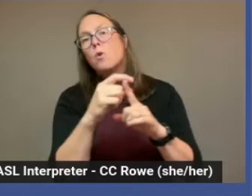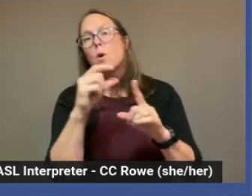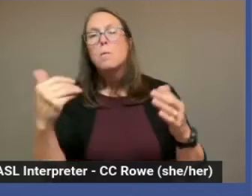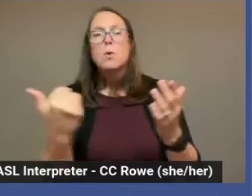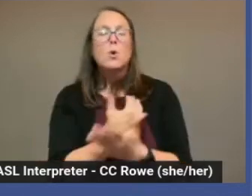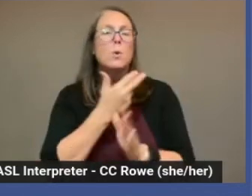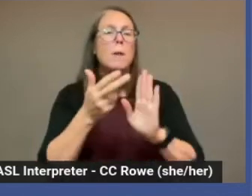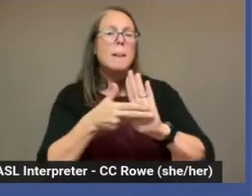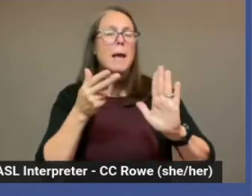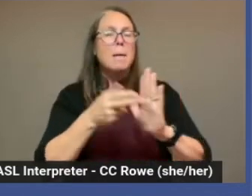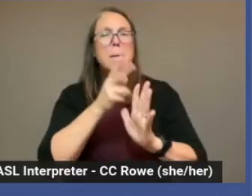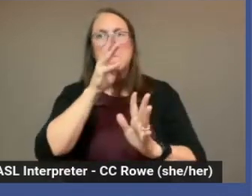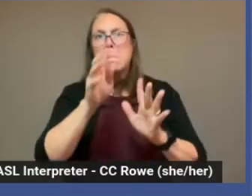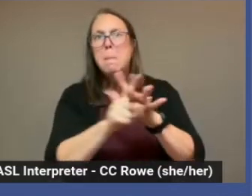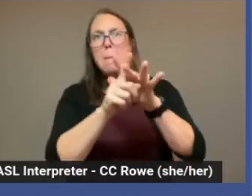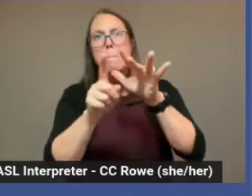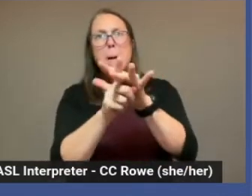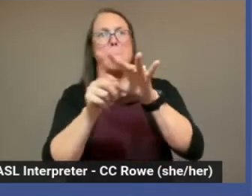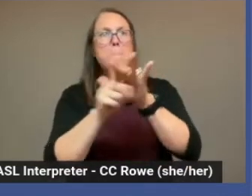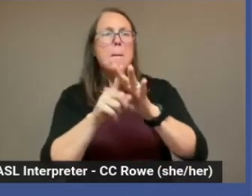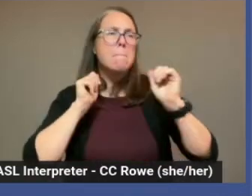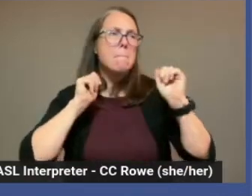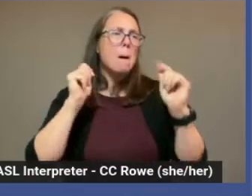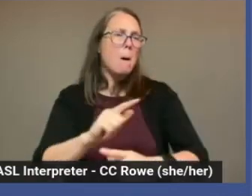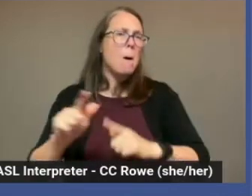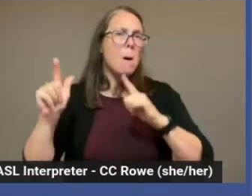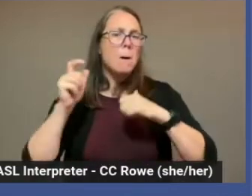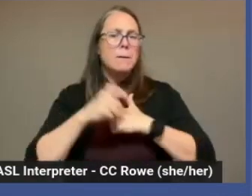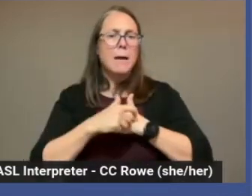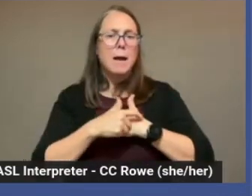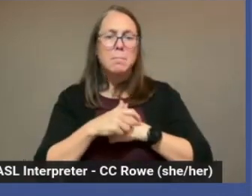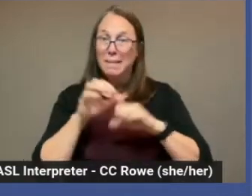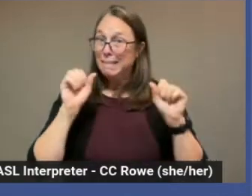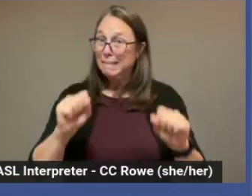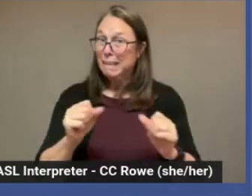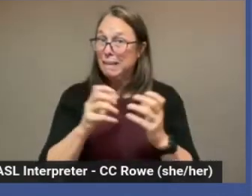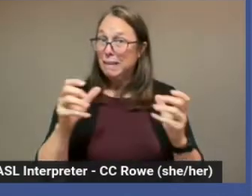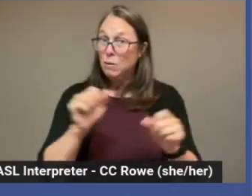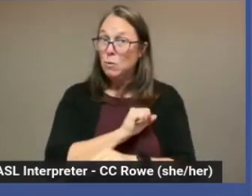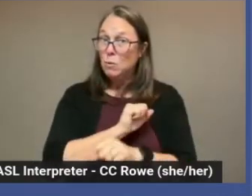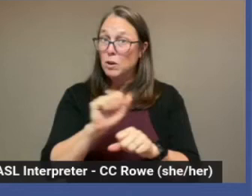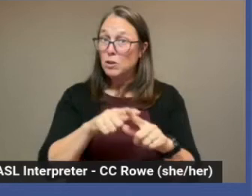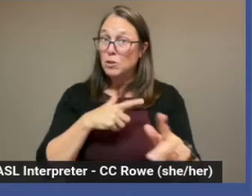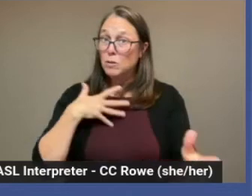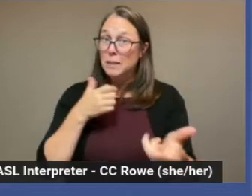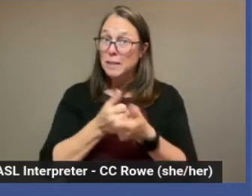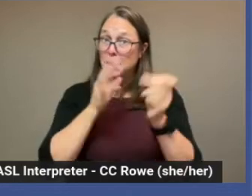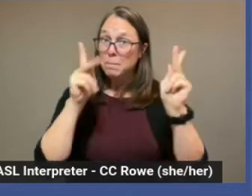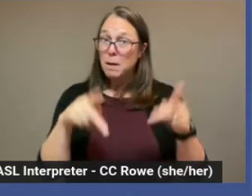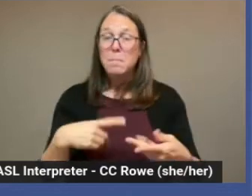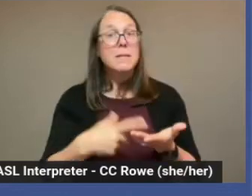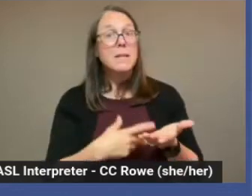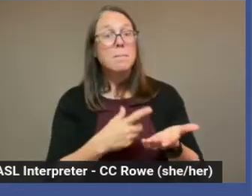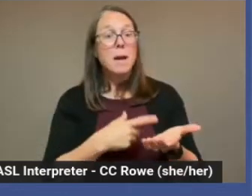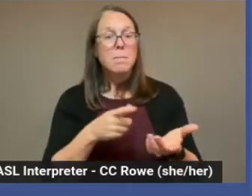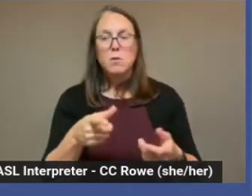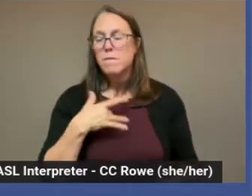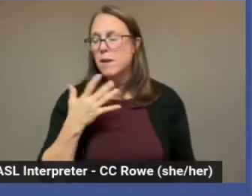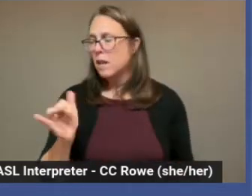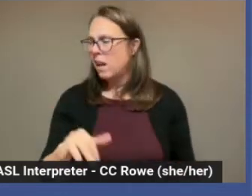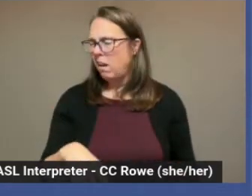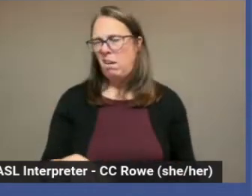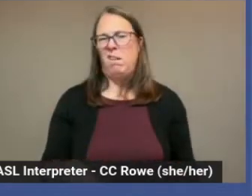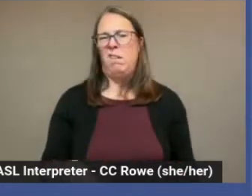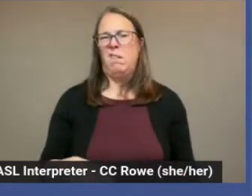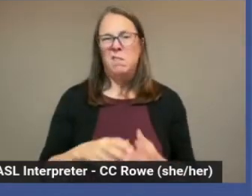being made all the time. And it can be a lot of work sometimes to keep up with that. Sometimes it's easy to go, are